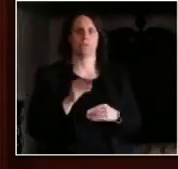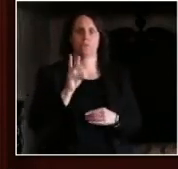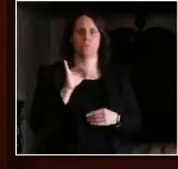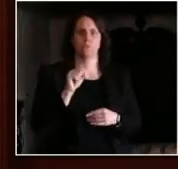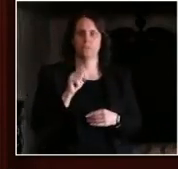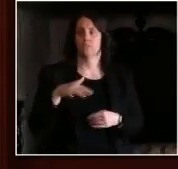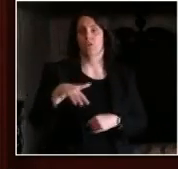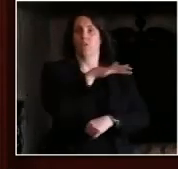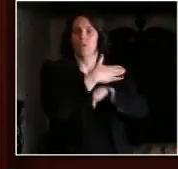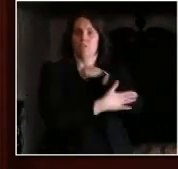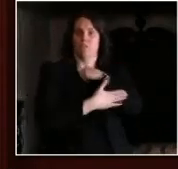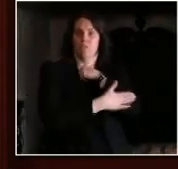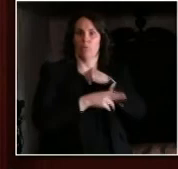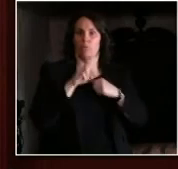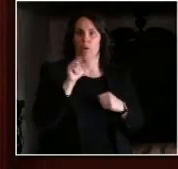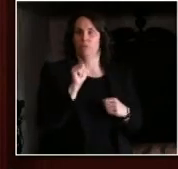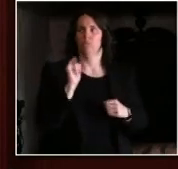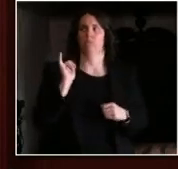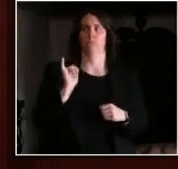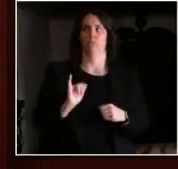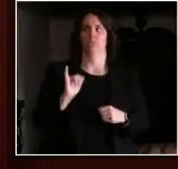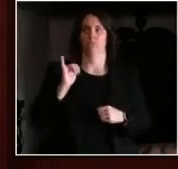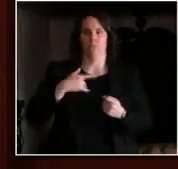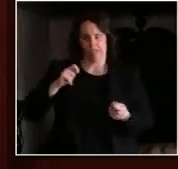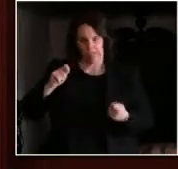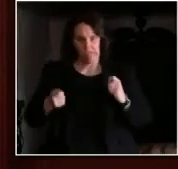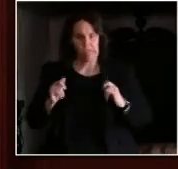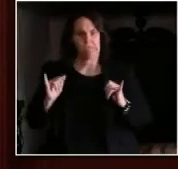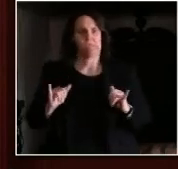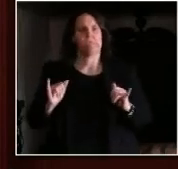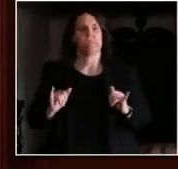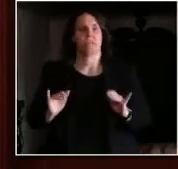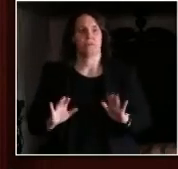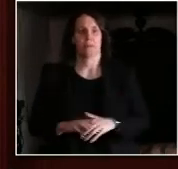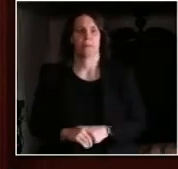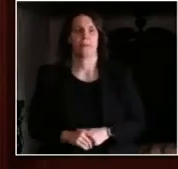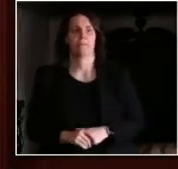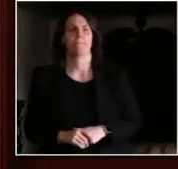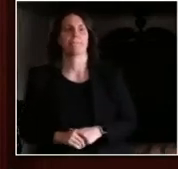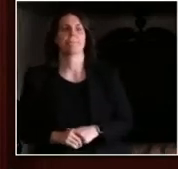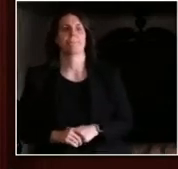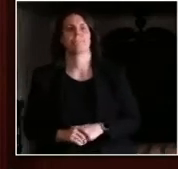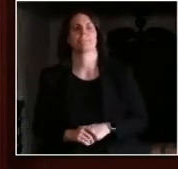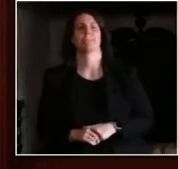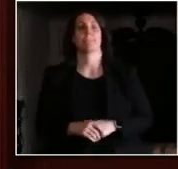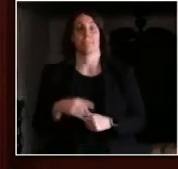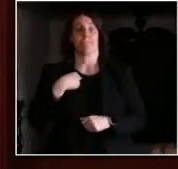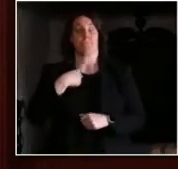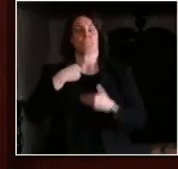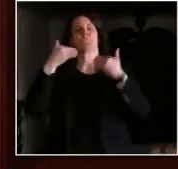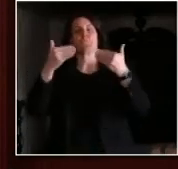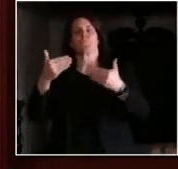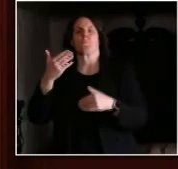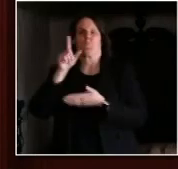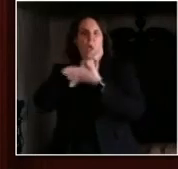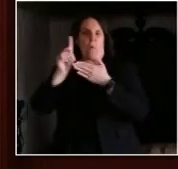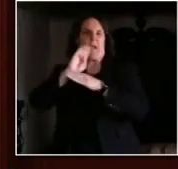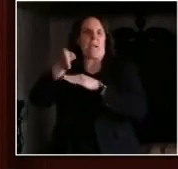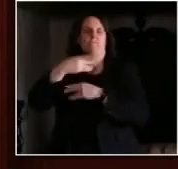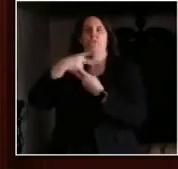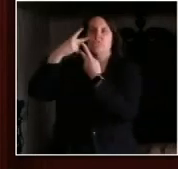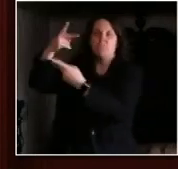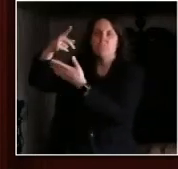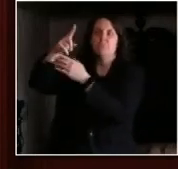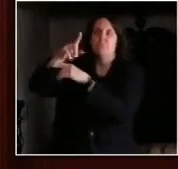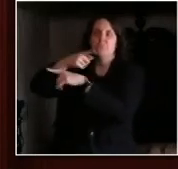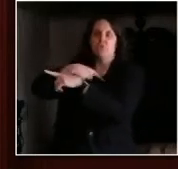and had a chance to visit with the mission of Foreign Affairs and talked with the minister there, and we talked about the opportunity that